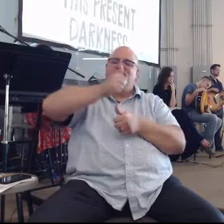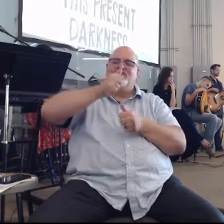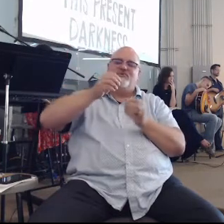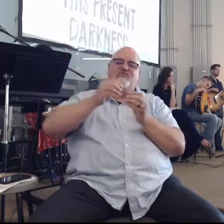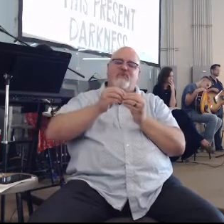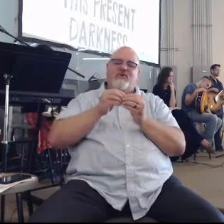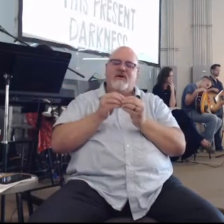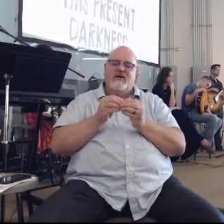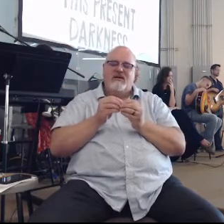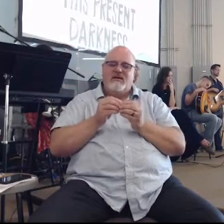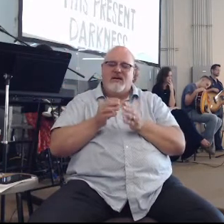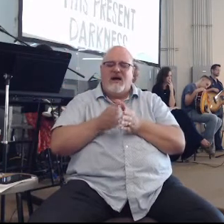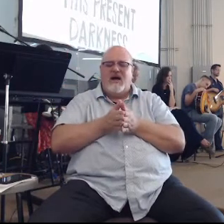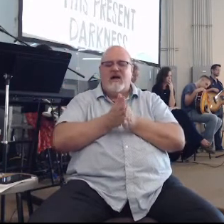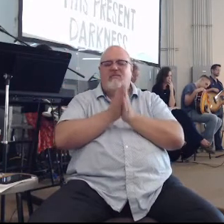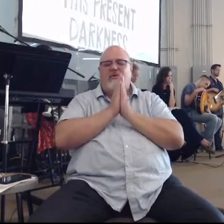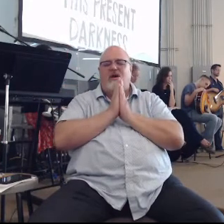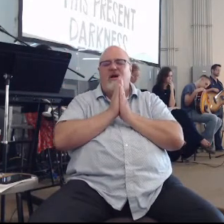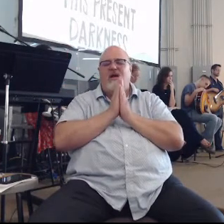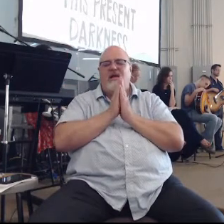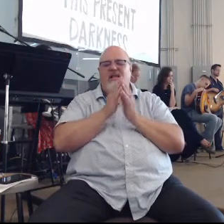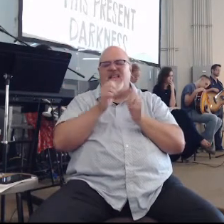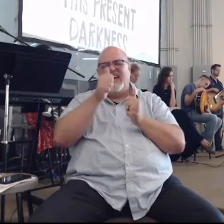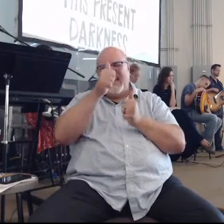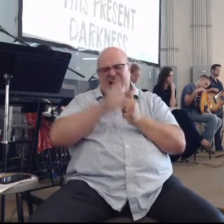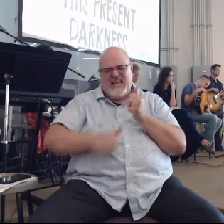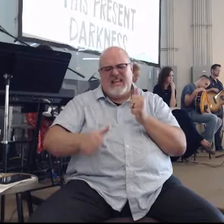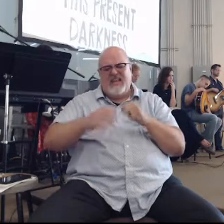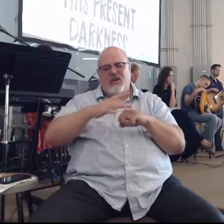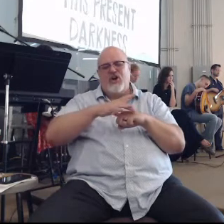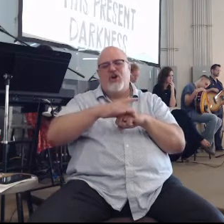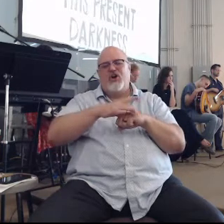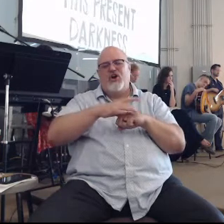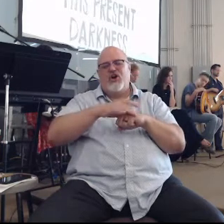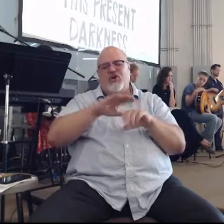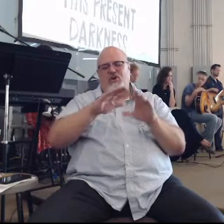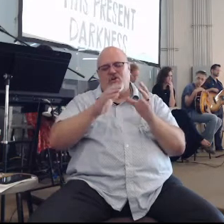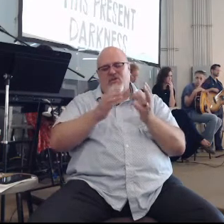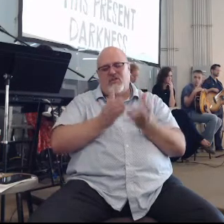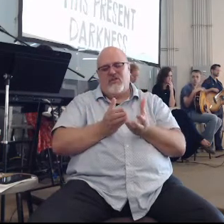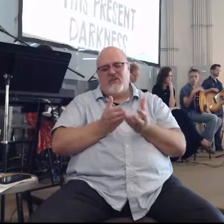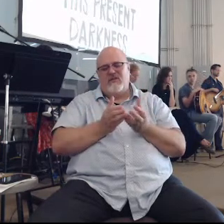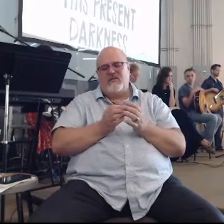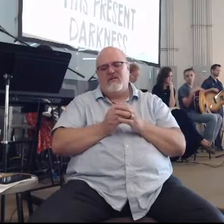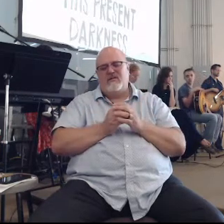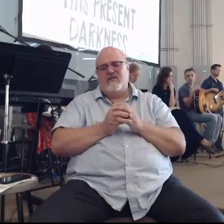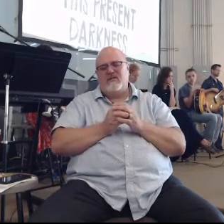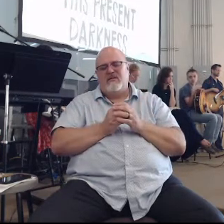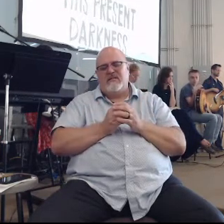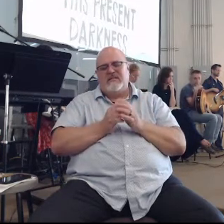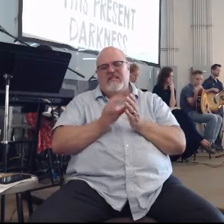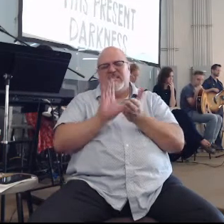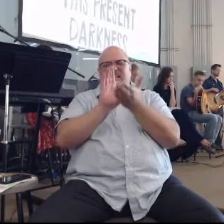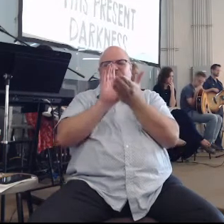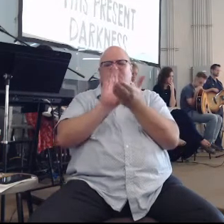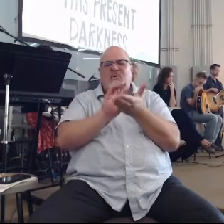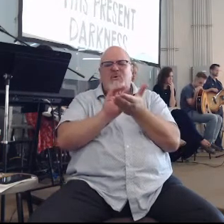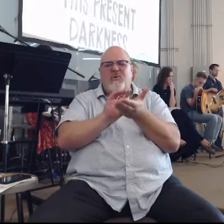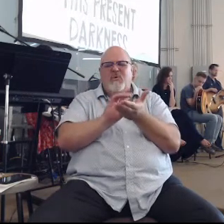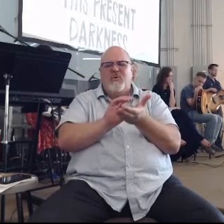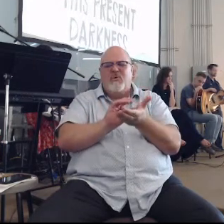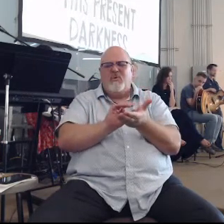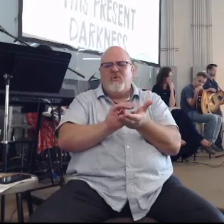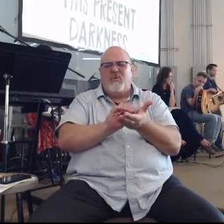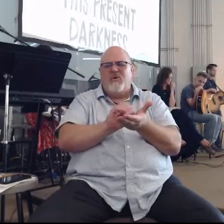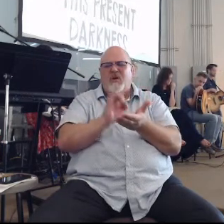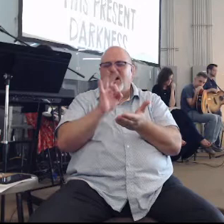Lord, pray that any earthly diminishment of who we've